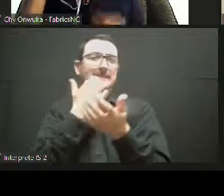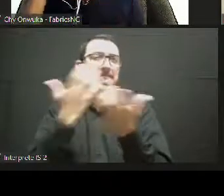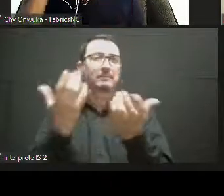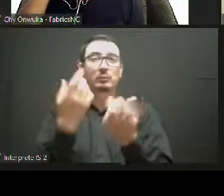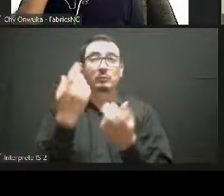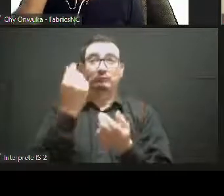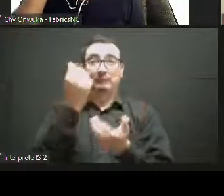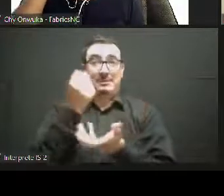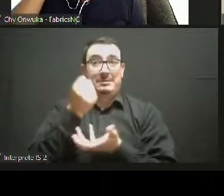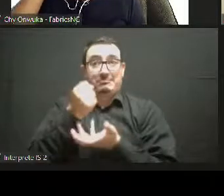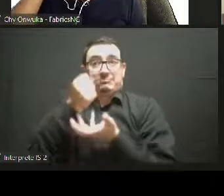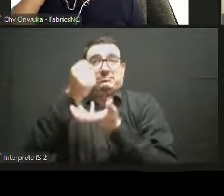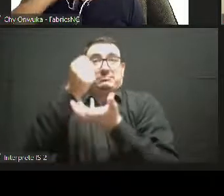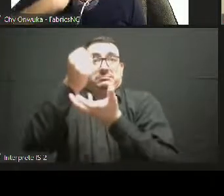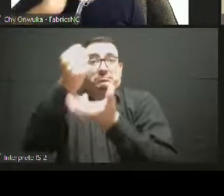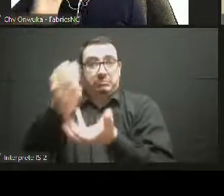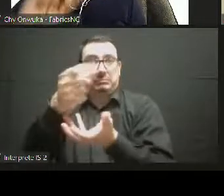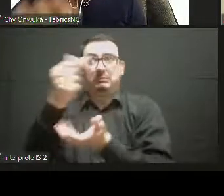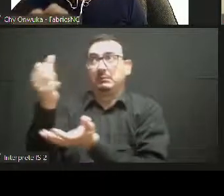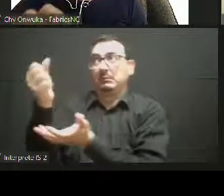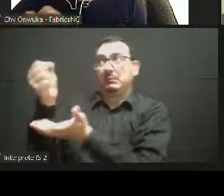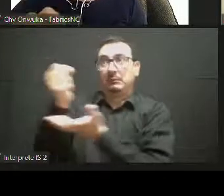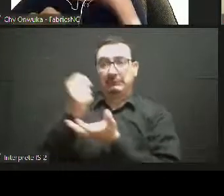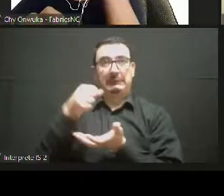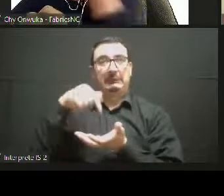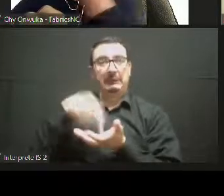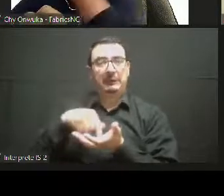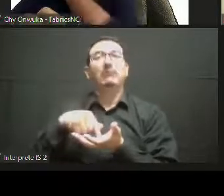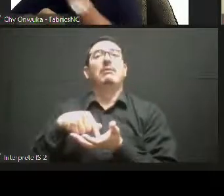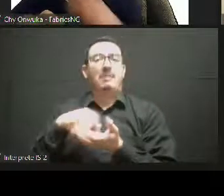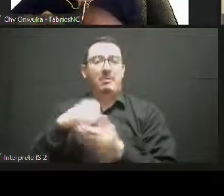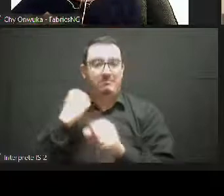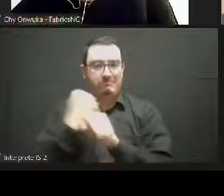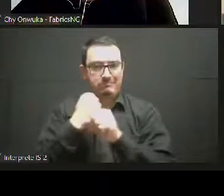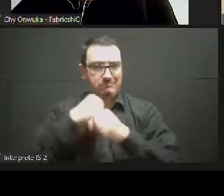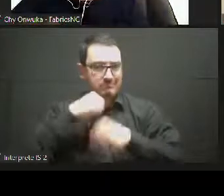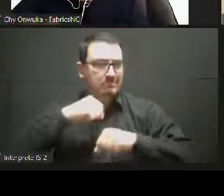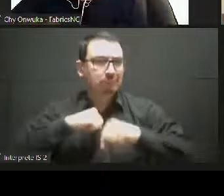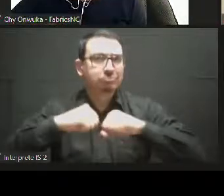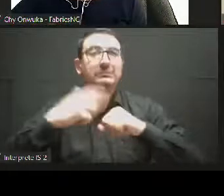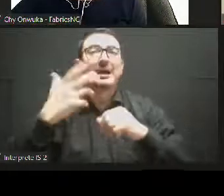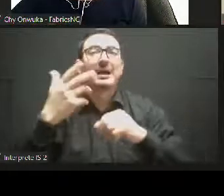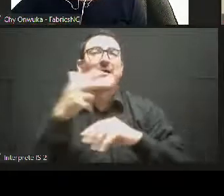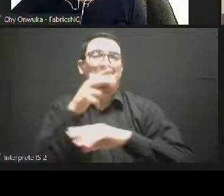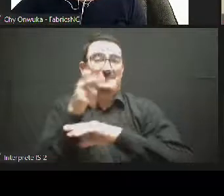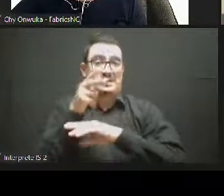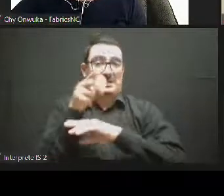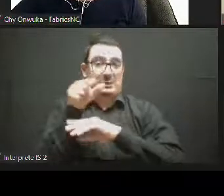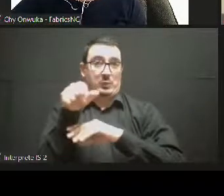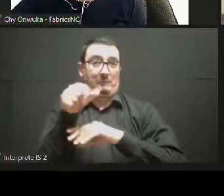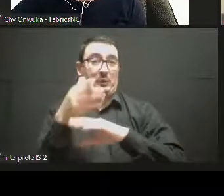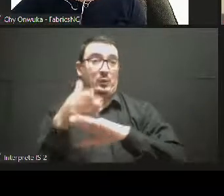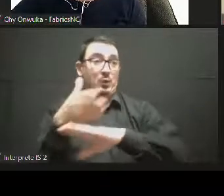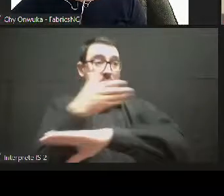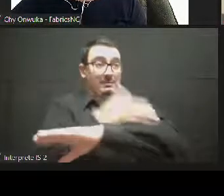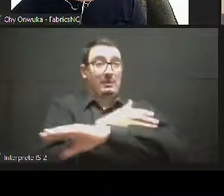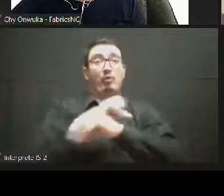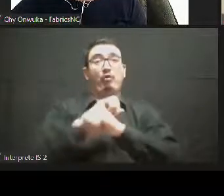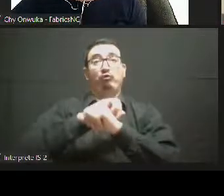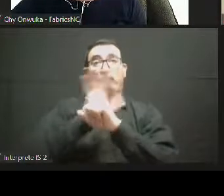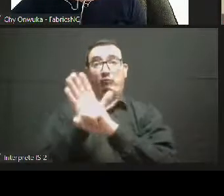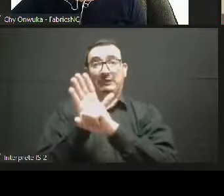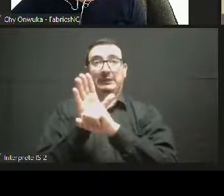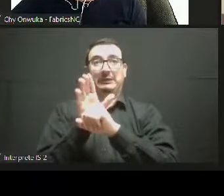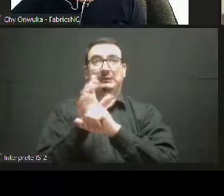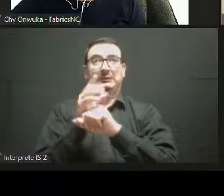theaters or, uh, even on, uh, cinemas and the like. So, knowledge-based